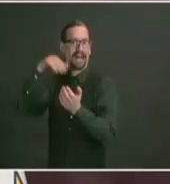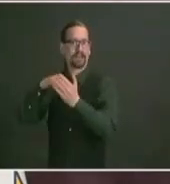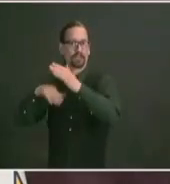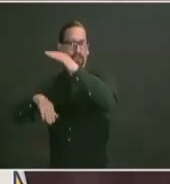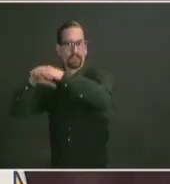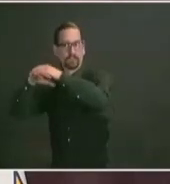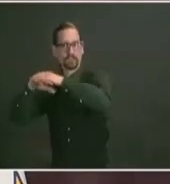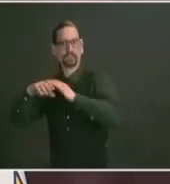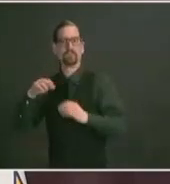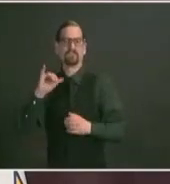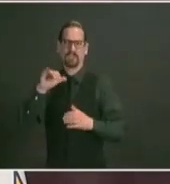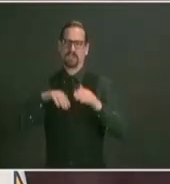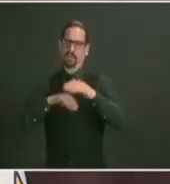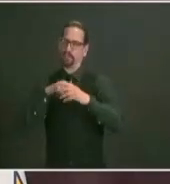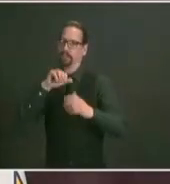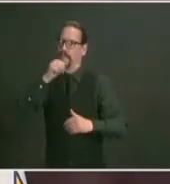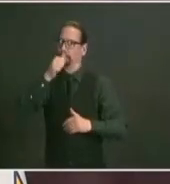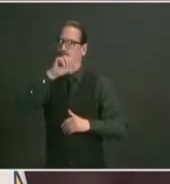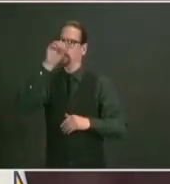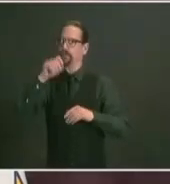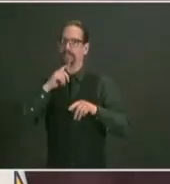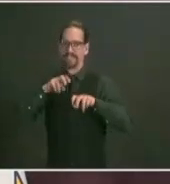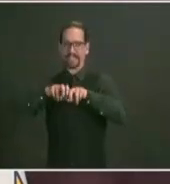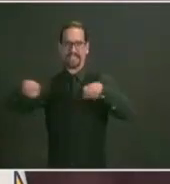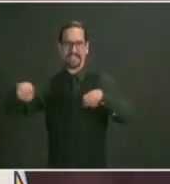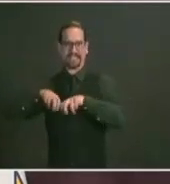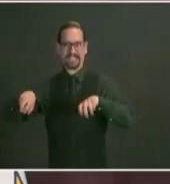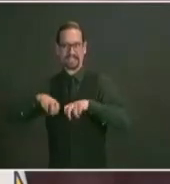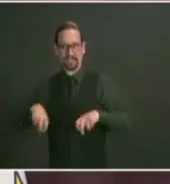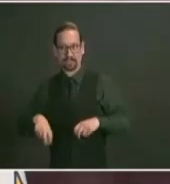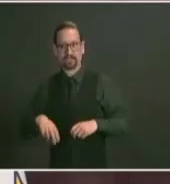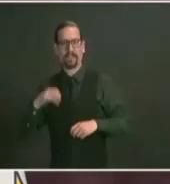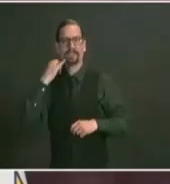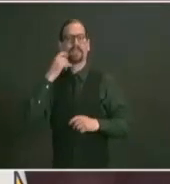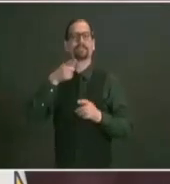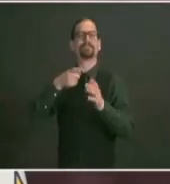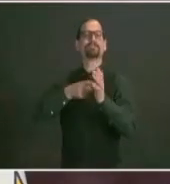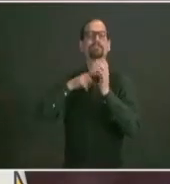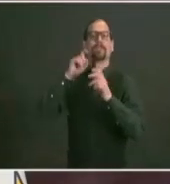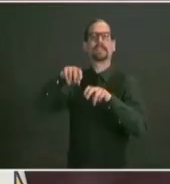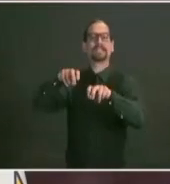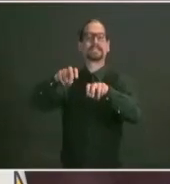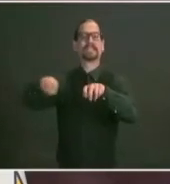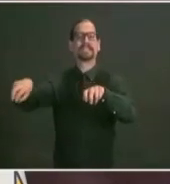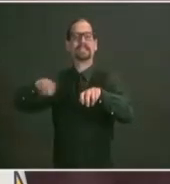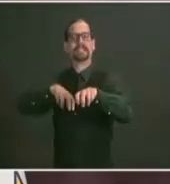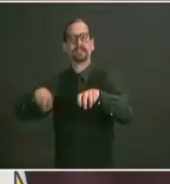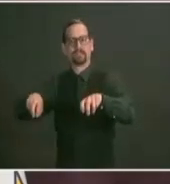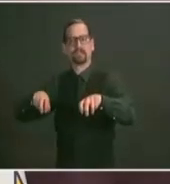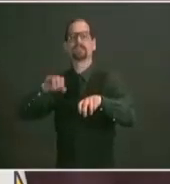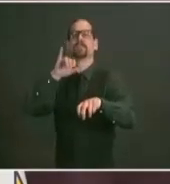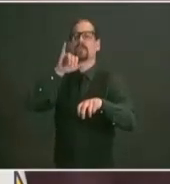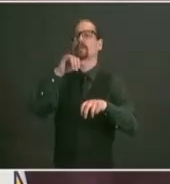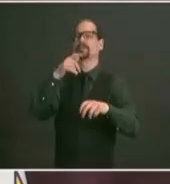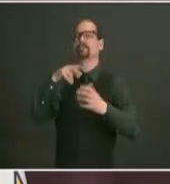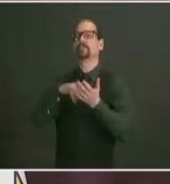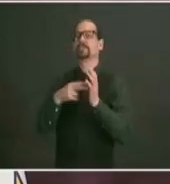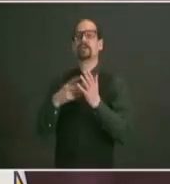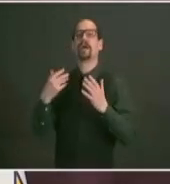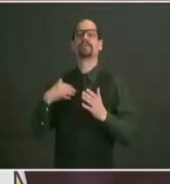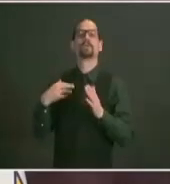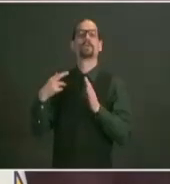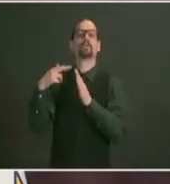and is not a seated event per se there will be other health protocols and standards that are applied for the purposes of approval